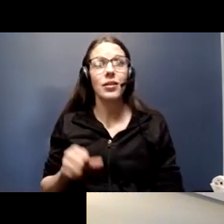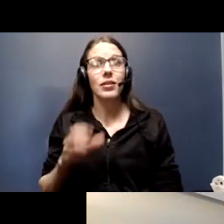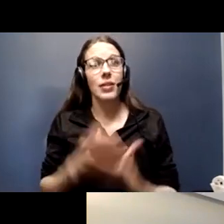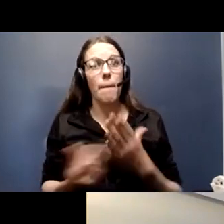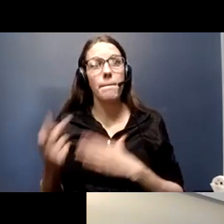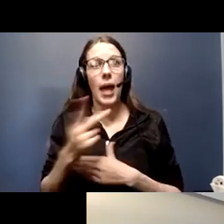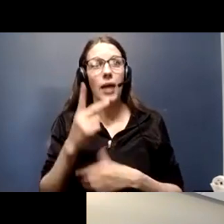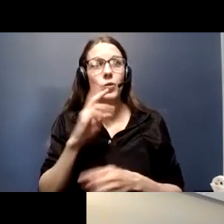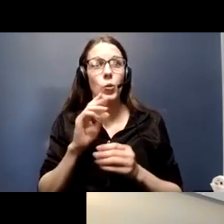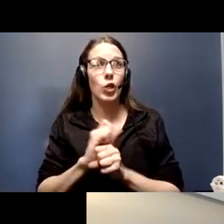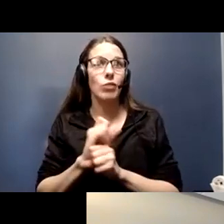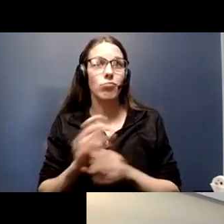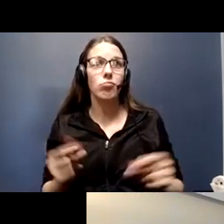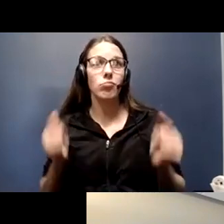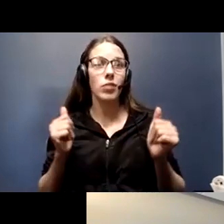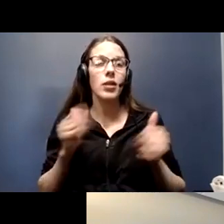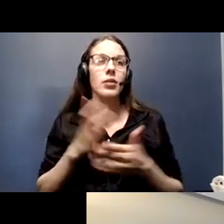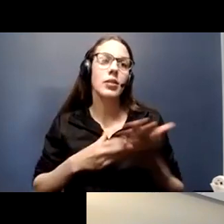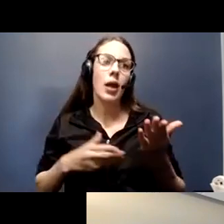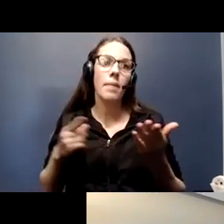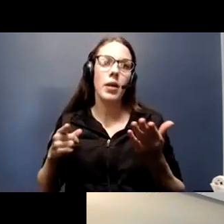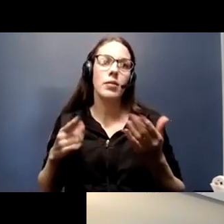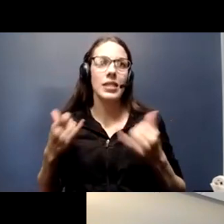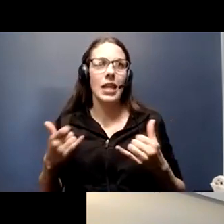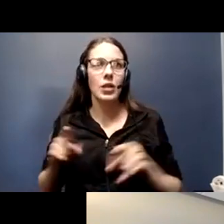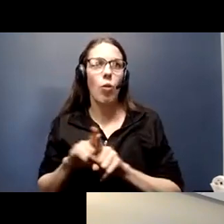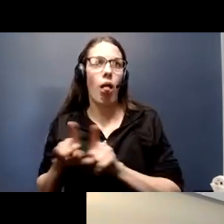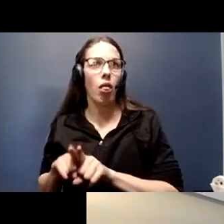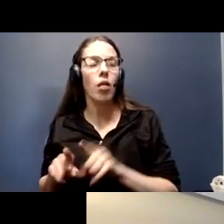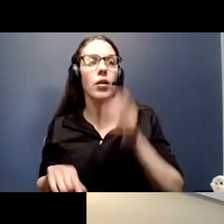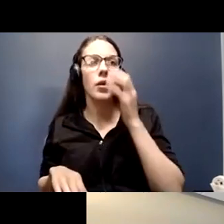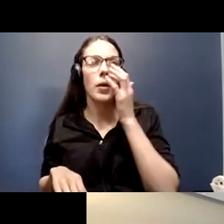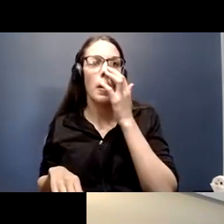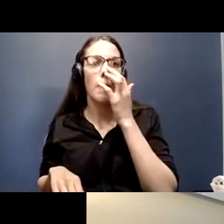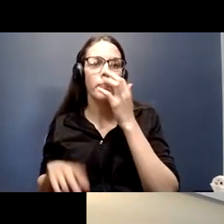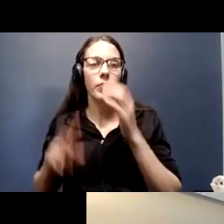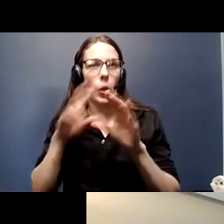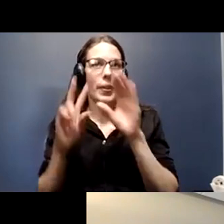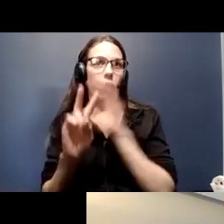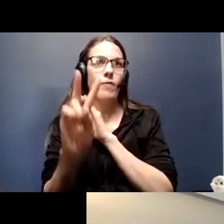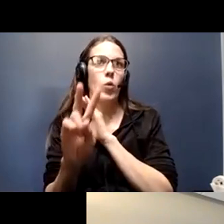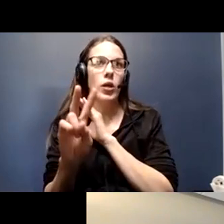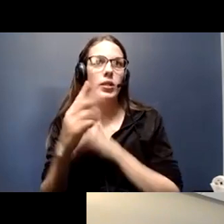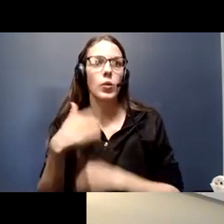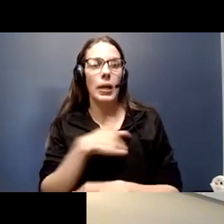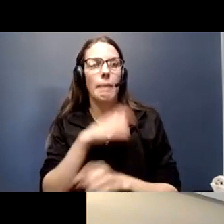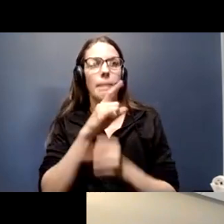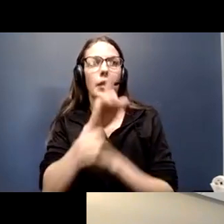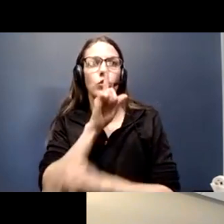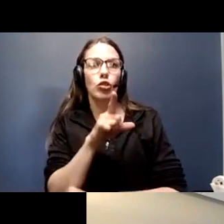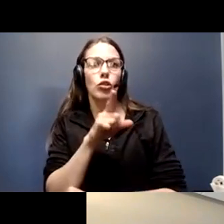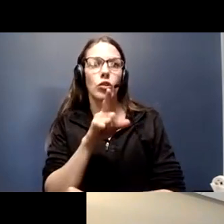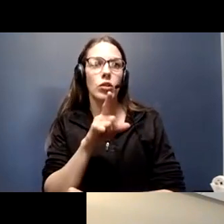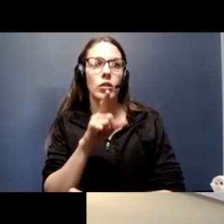to work immediately, and then some today as well. So, as we look forward, we're making sure that we have